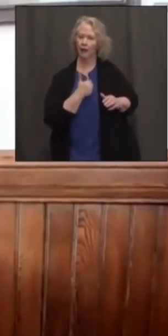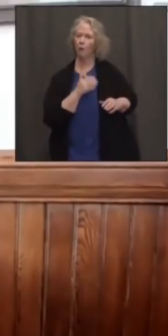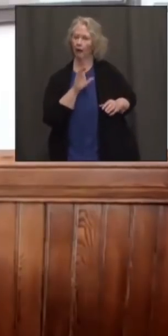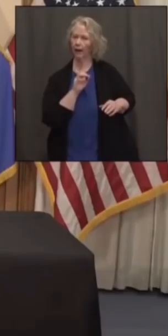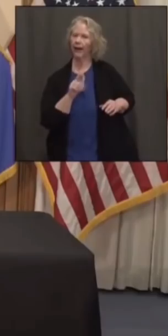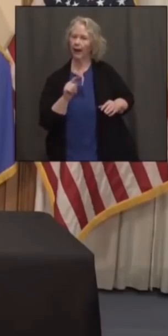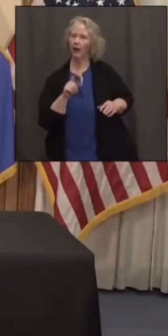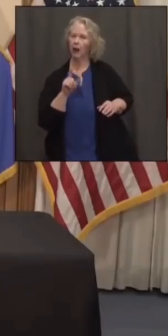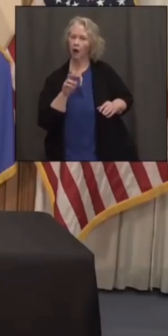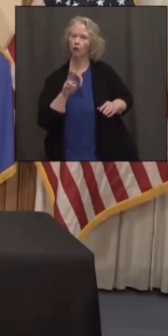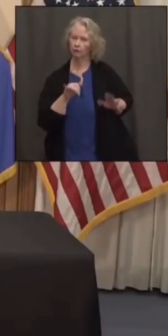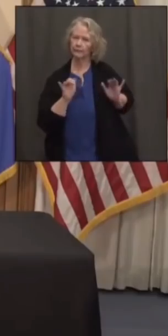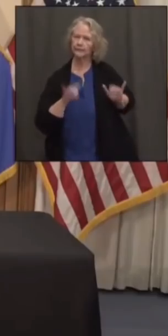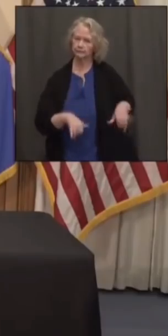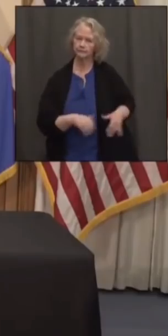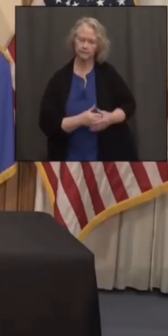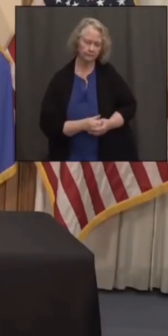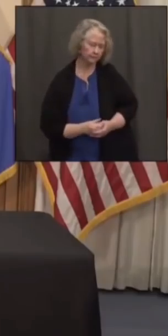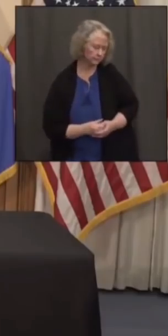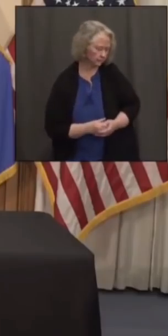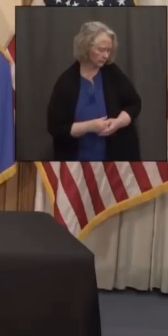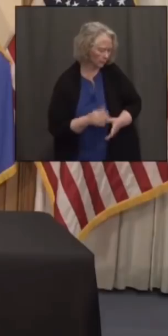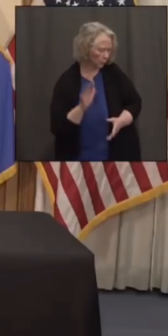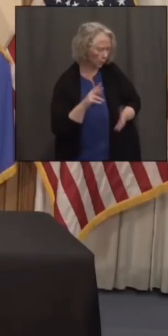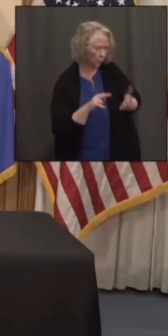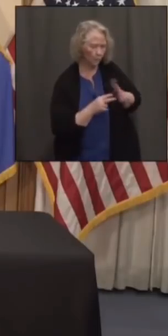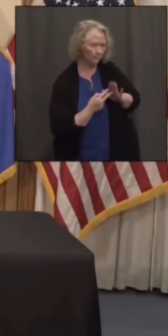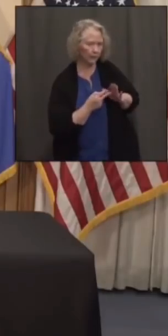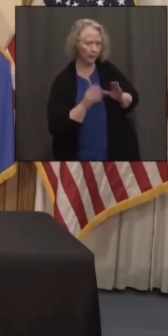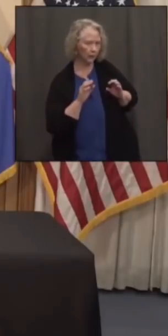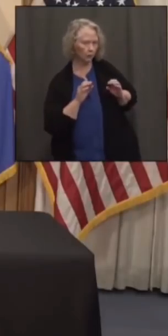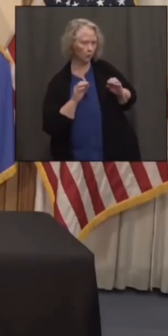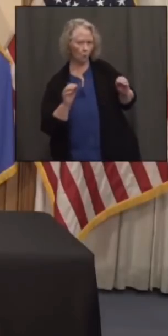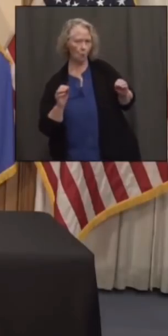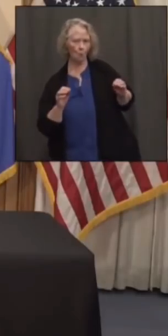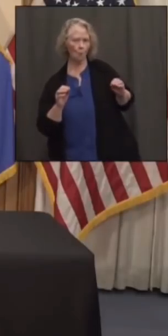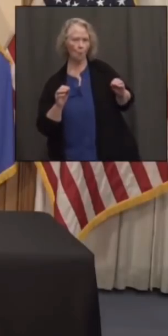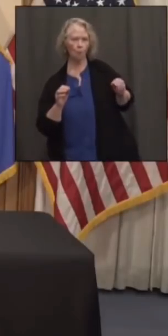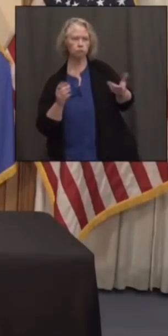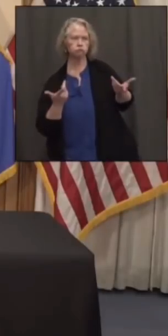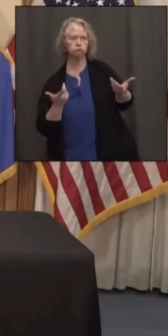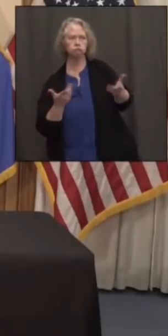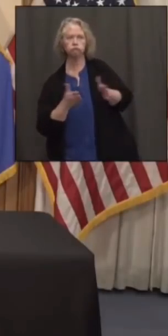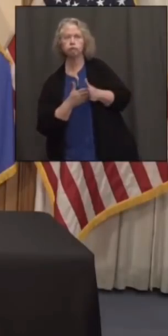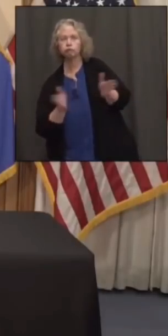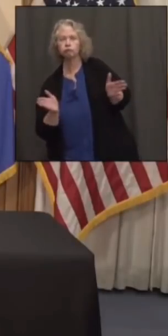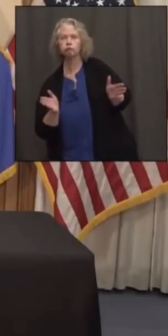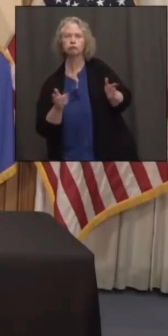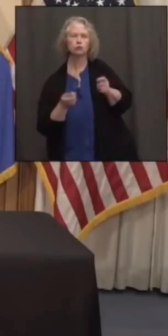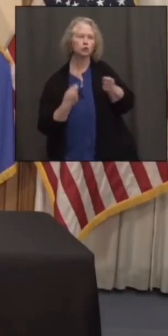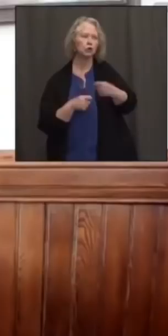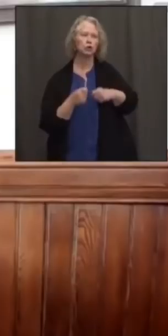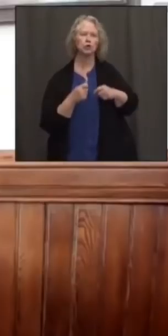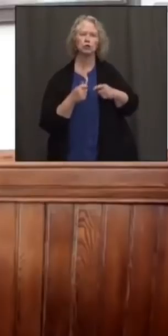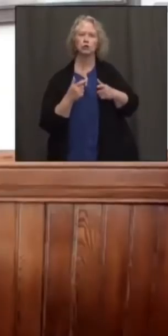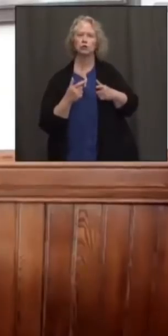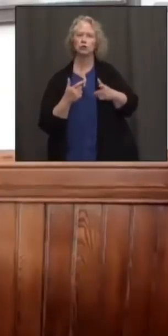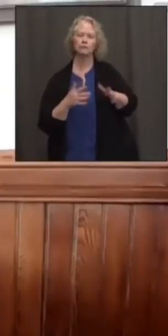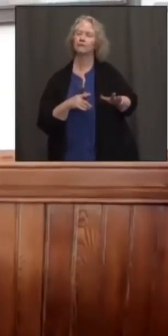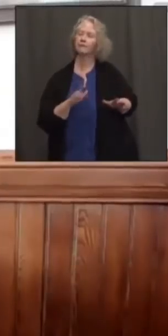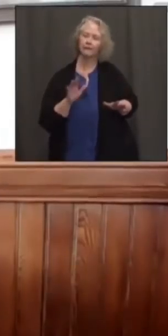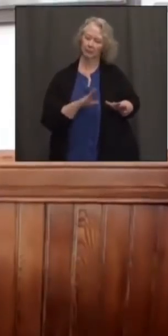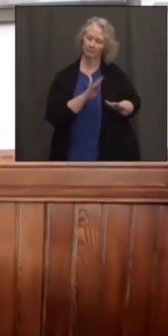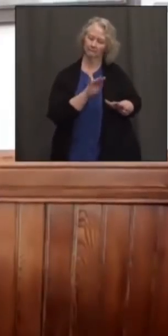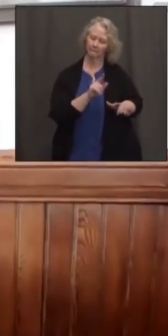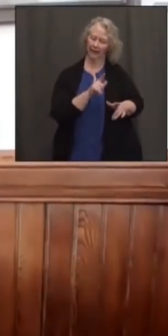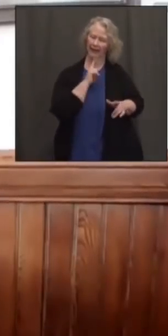time. So, Paul, there's nothing beyond what's in that language of the bill then, right? The bill is the bill,